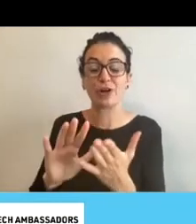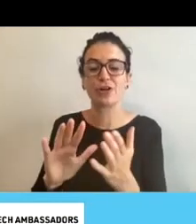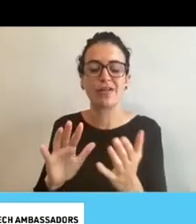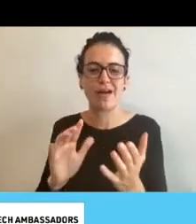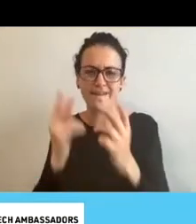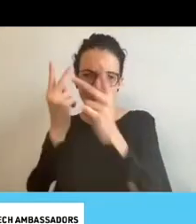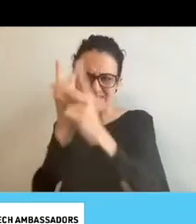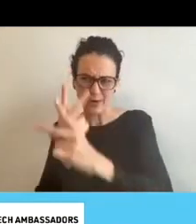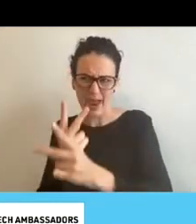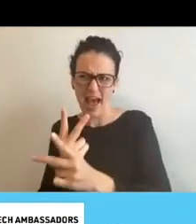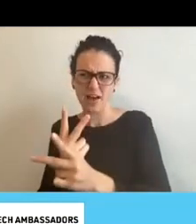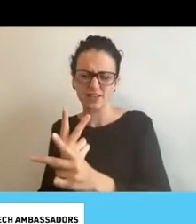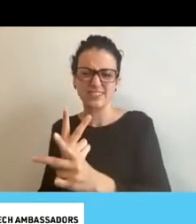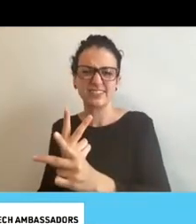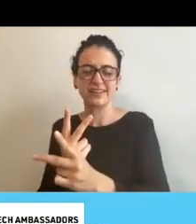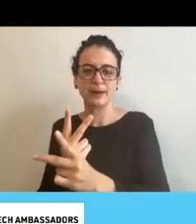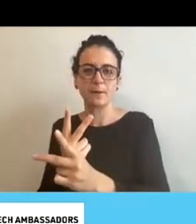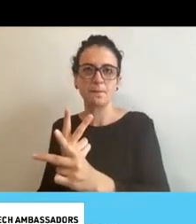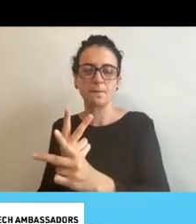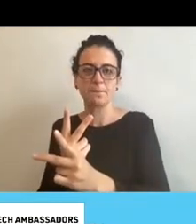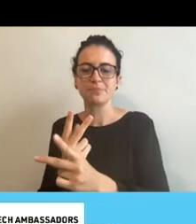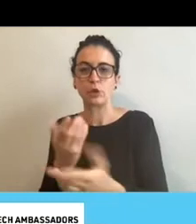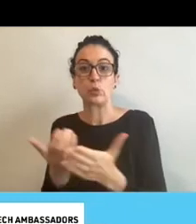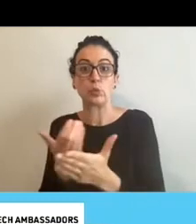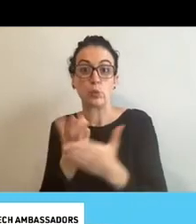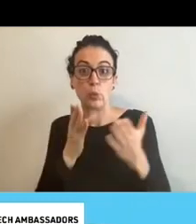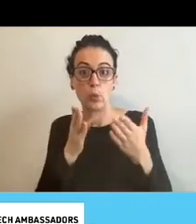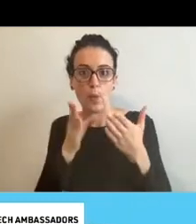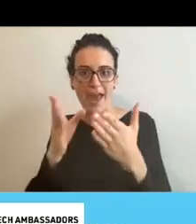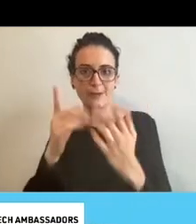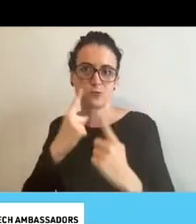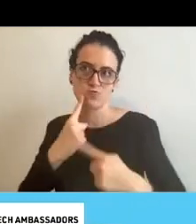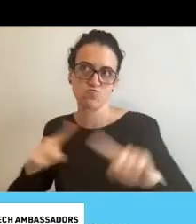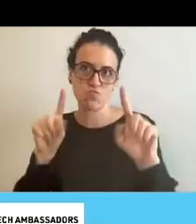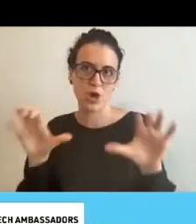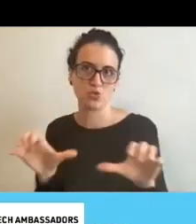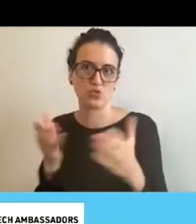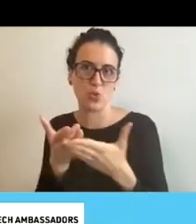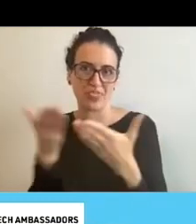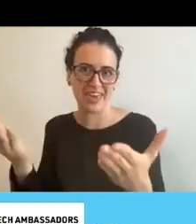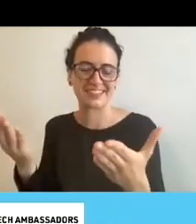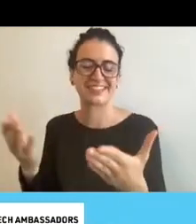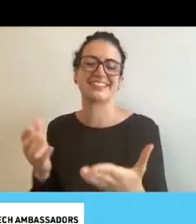uh, stuff done. And I